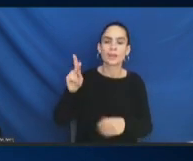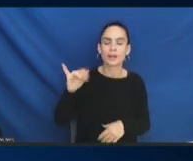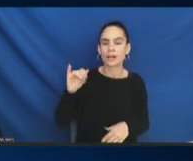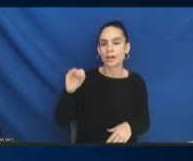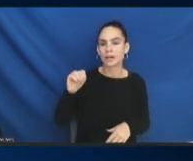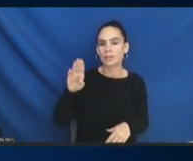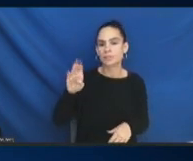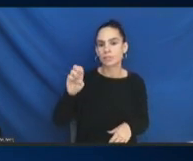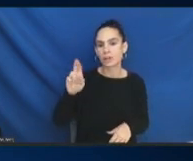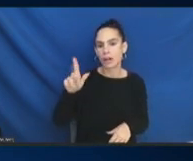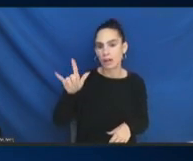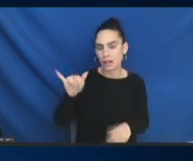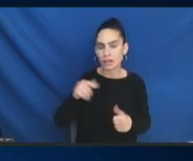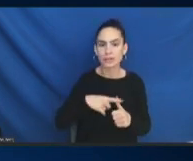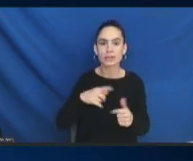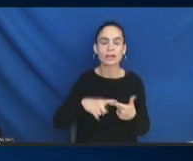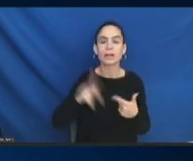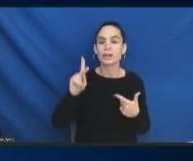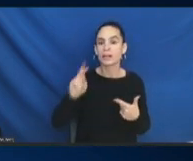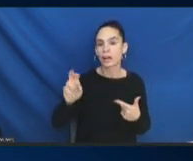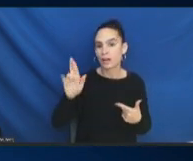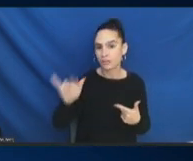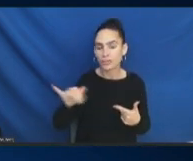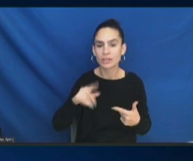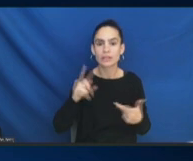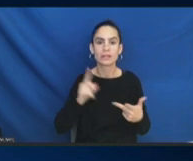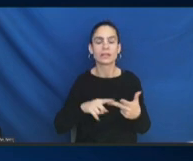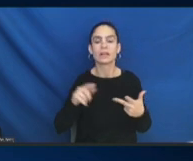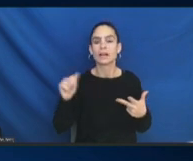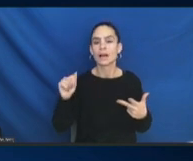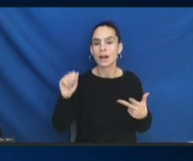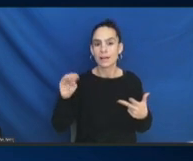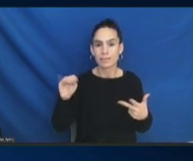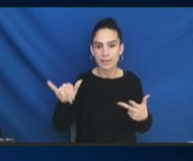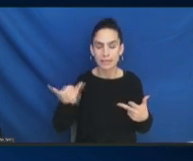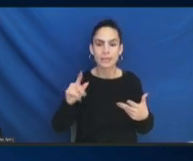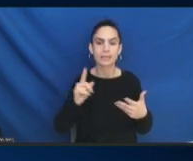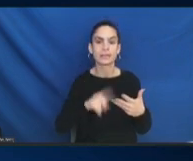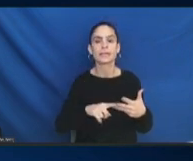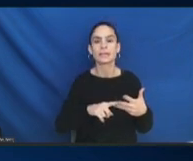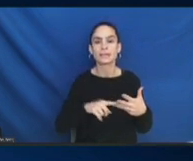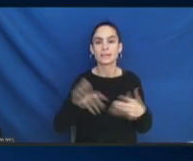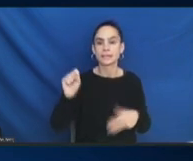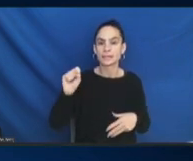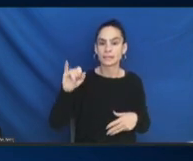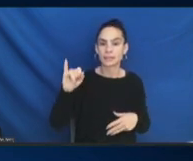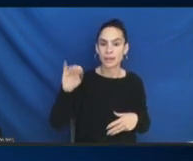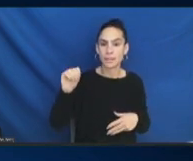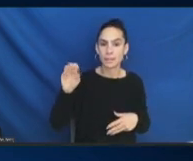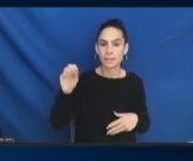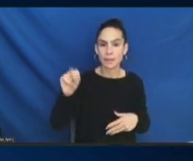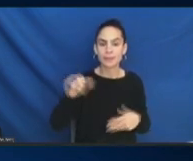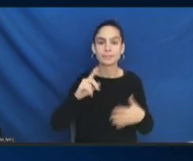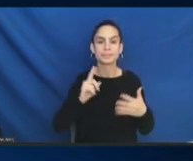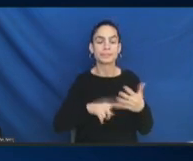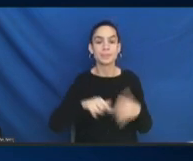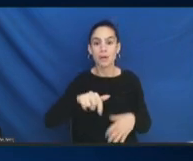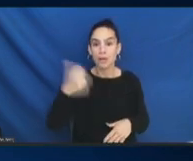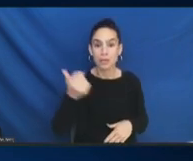Amy, Simon. Anyone else that I'm missing? And apologies if I'm missing your hand.